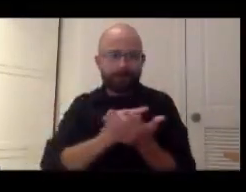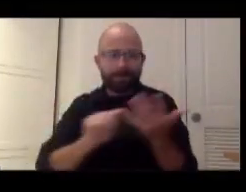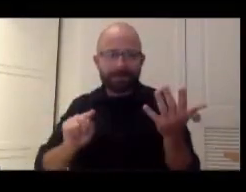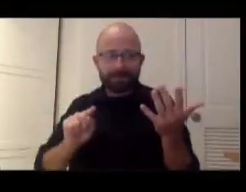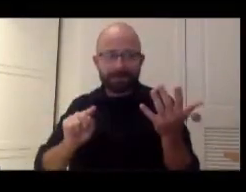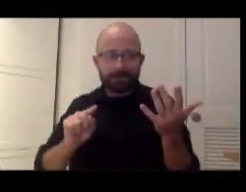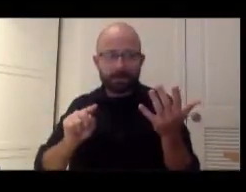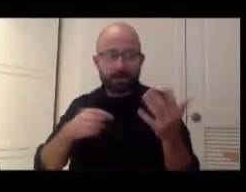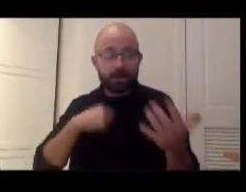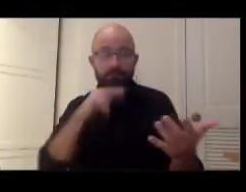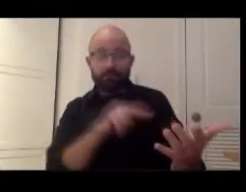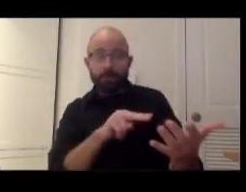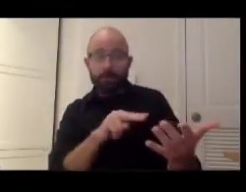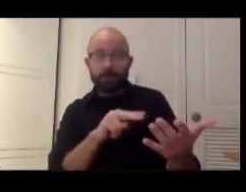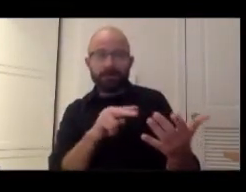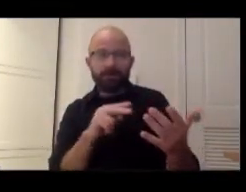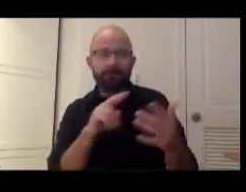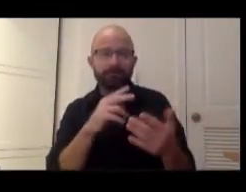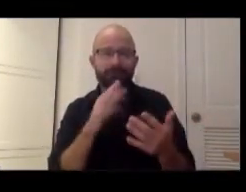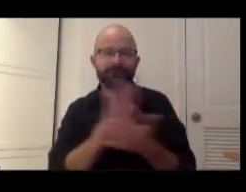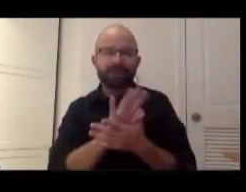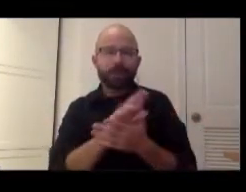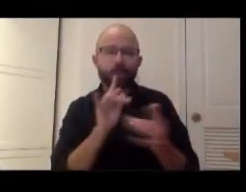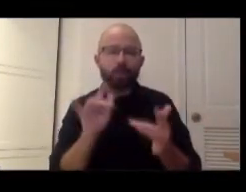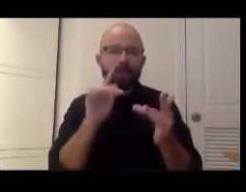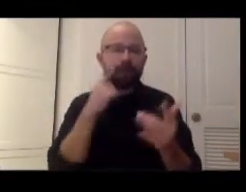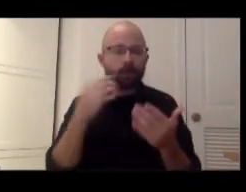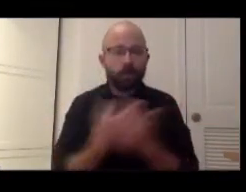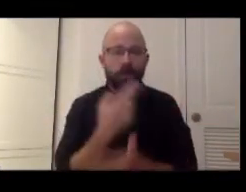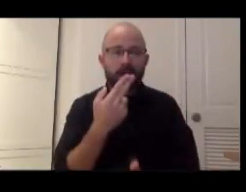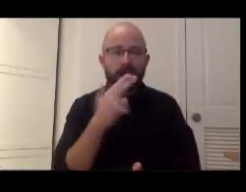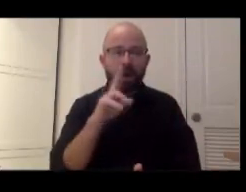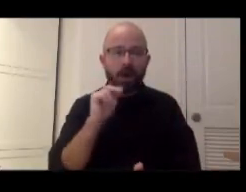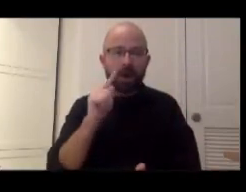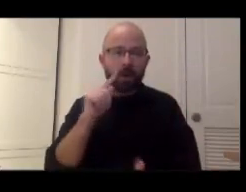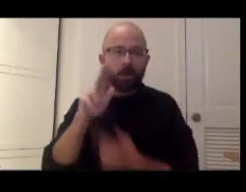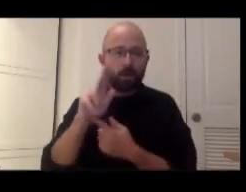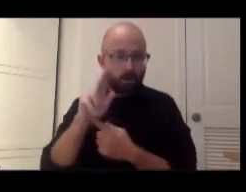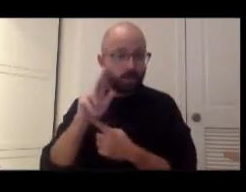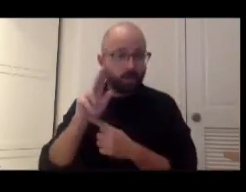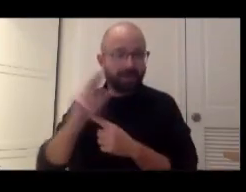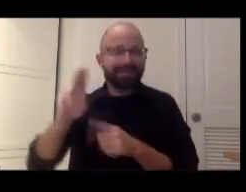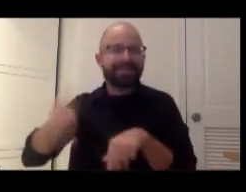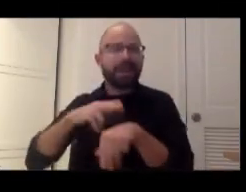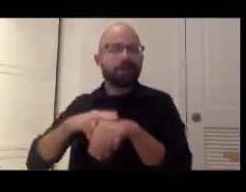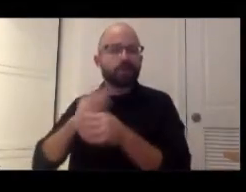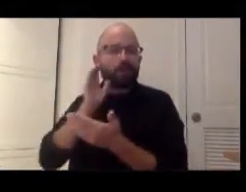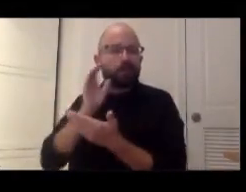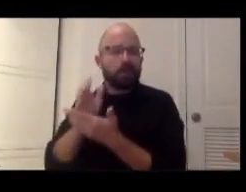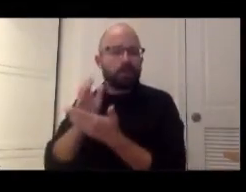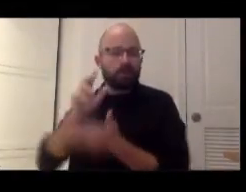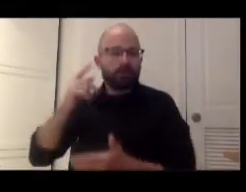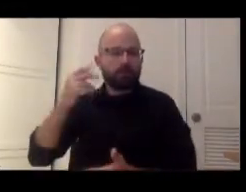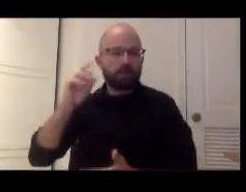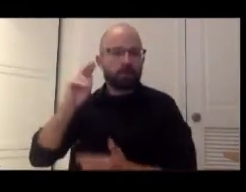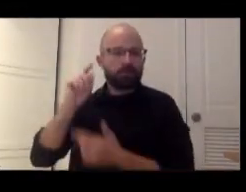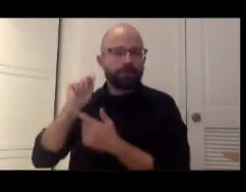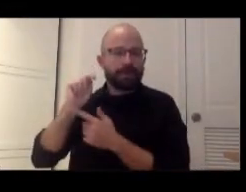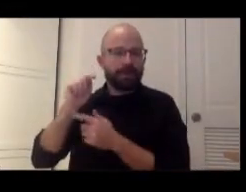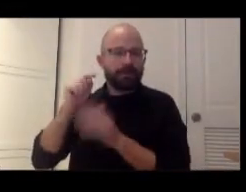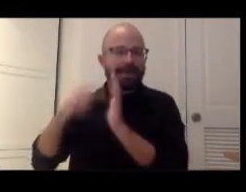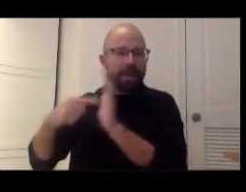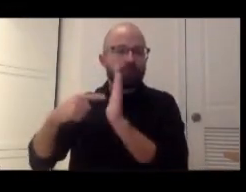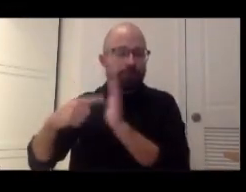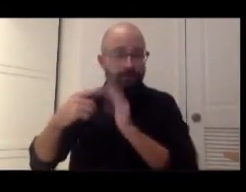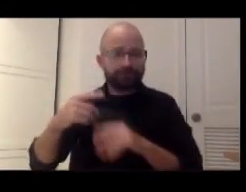the new Hung Lu exhibit, which is at the National Portrait Gallery, and I highly recommend. And she starts off sort of echoing what Theo